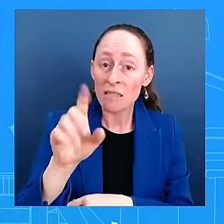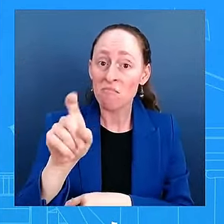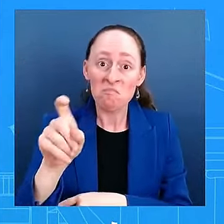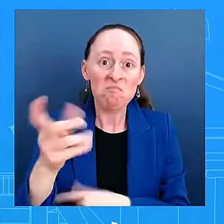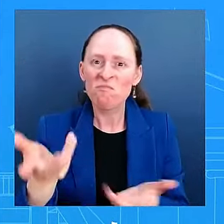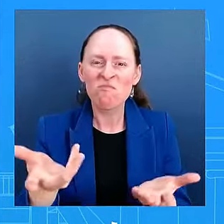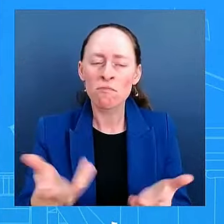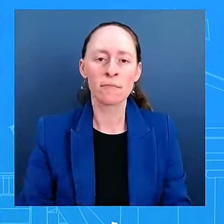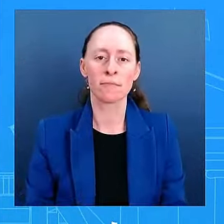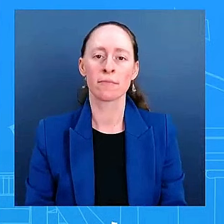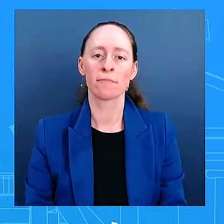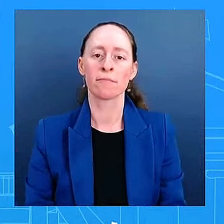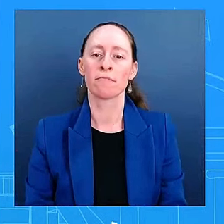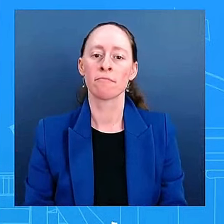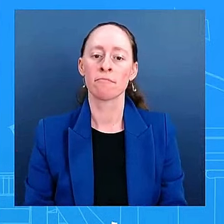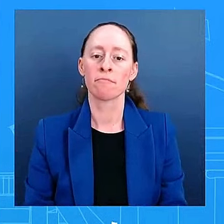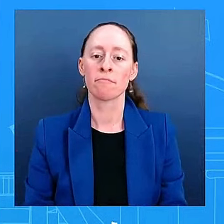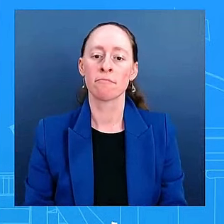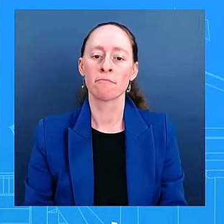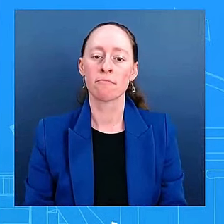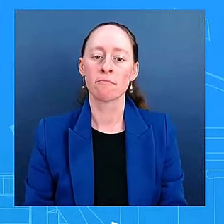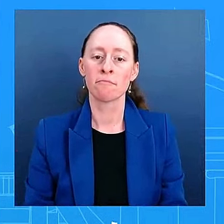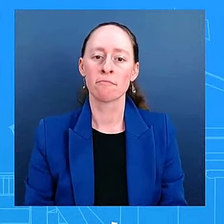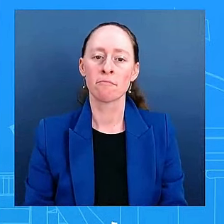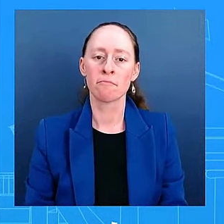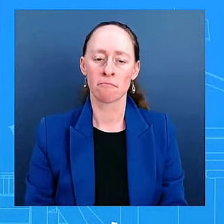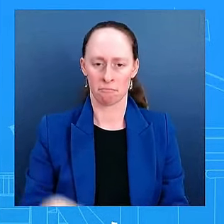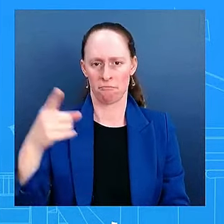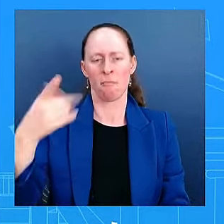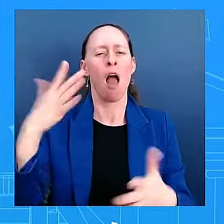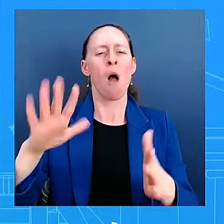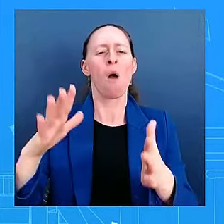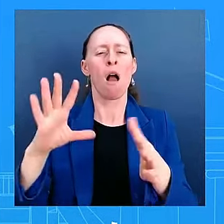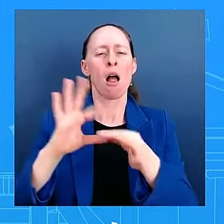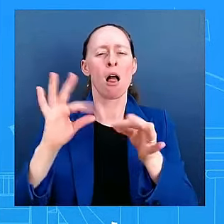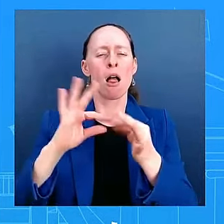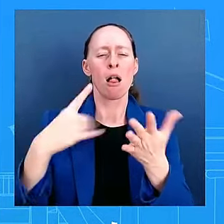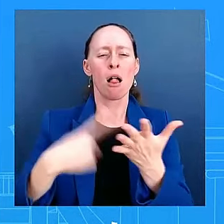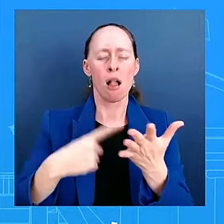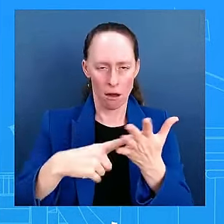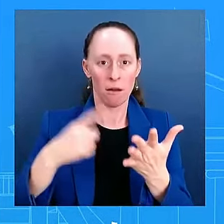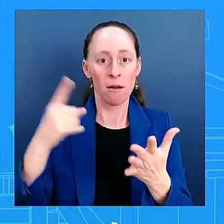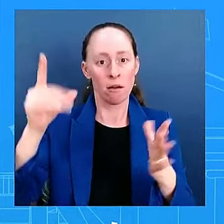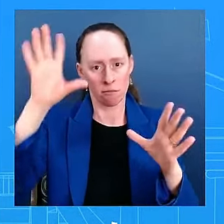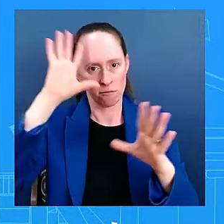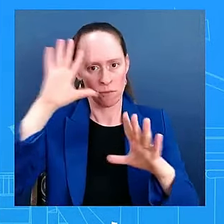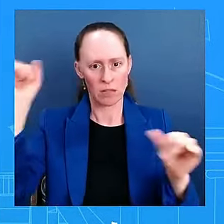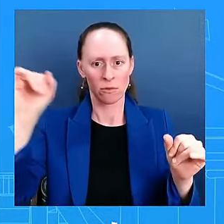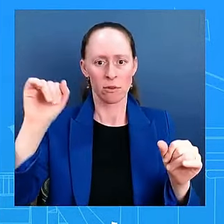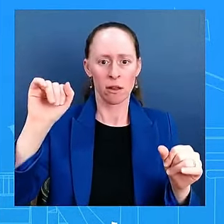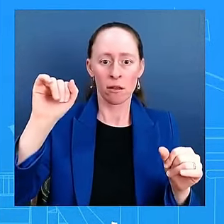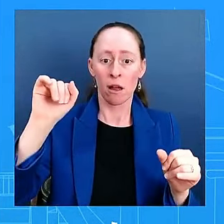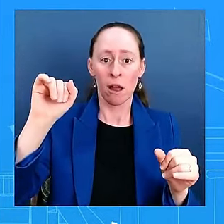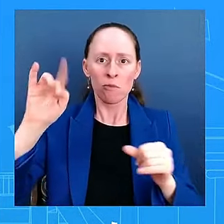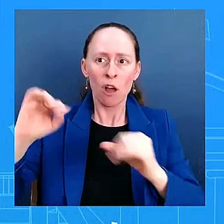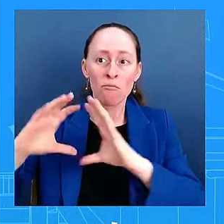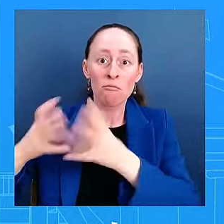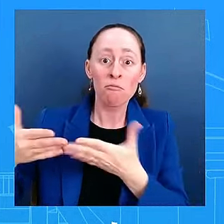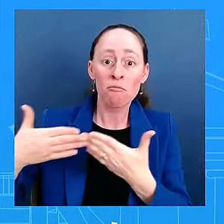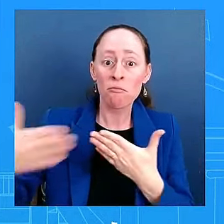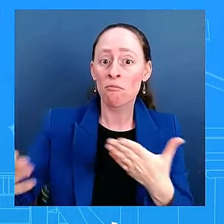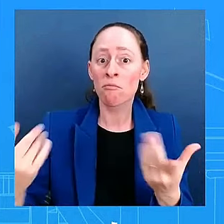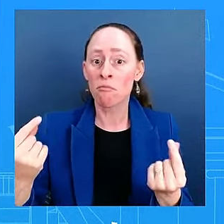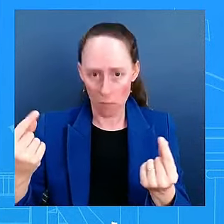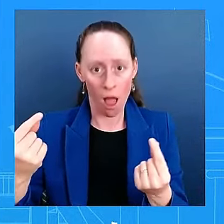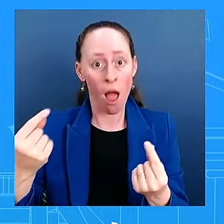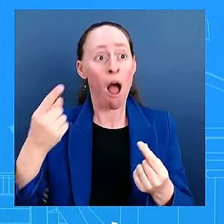So I think I talked about what the administration, which obviously includes the vice president, what we're going to focus on in the next 74 days. I will